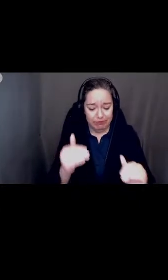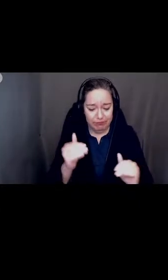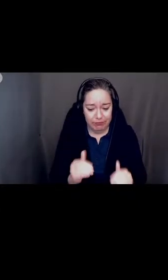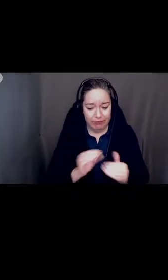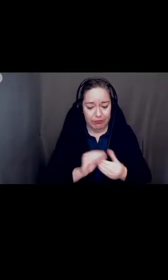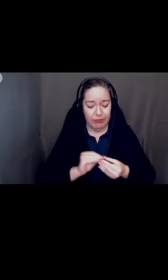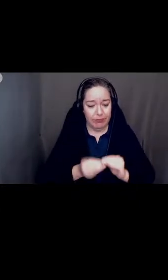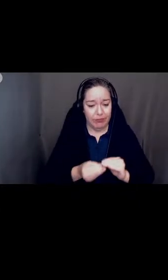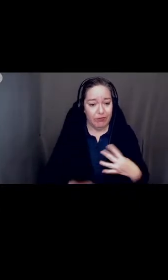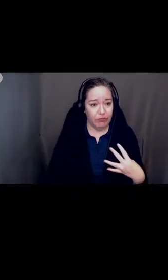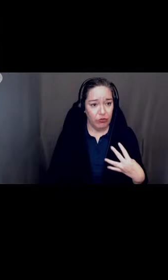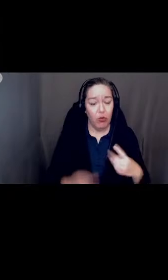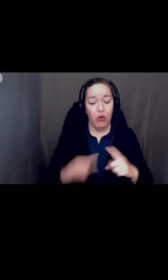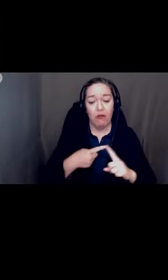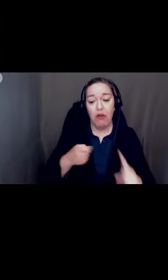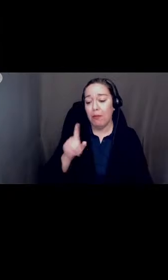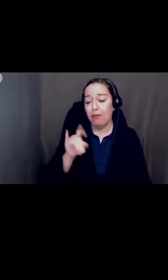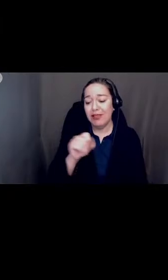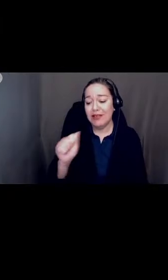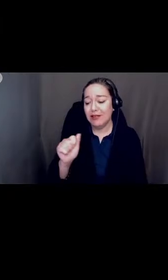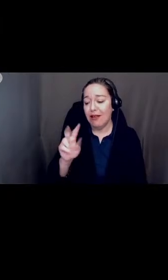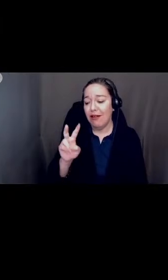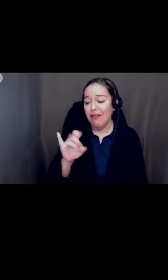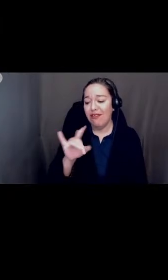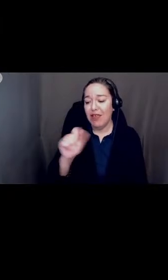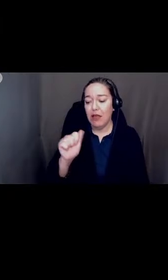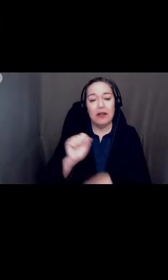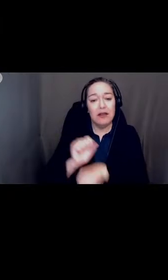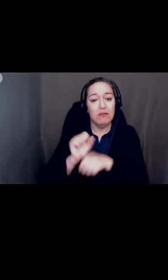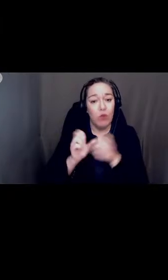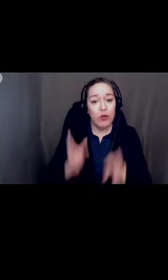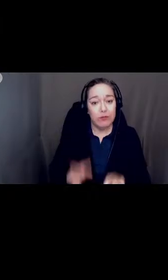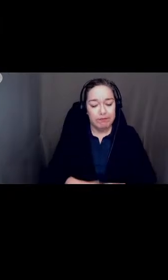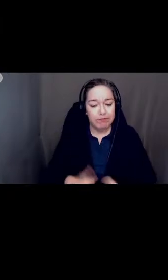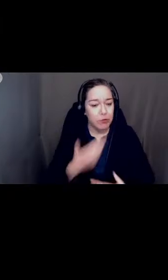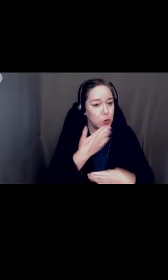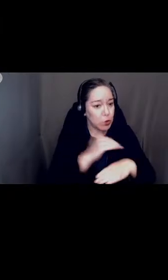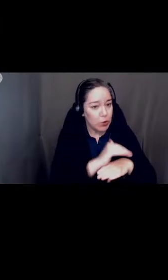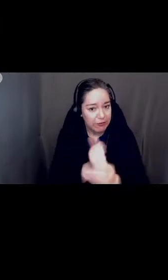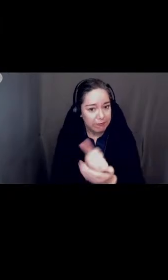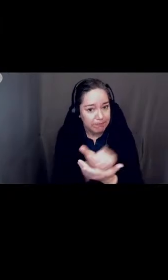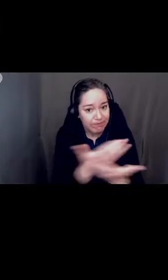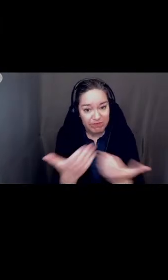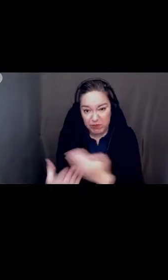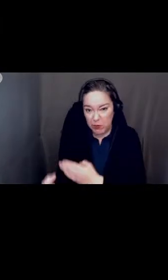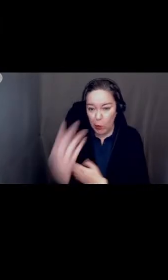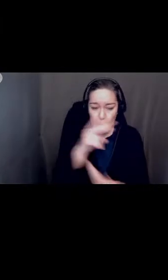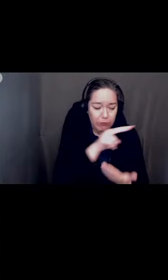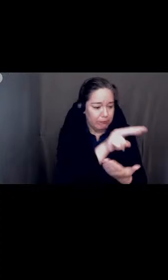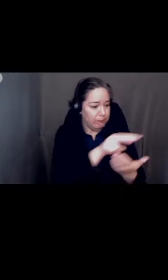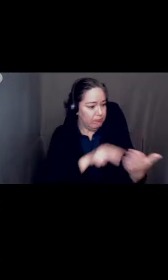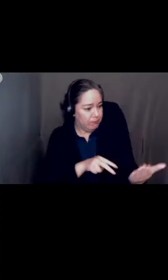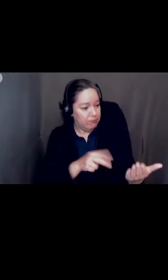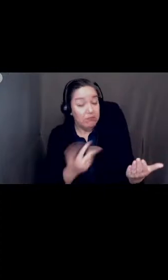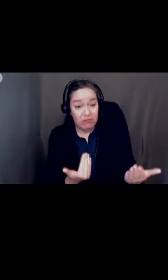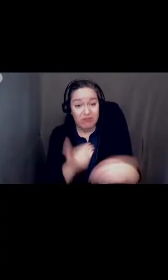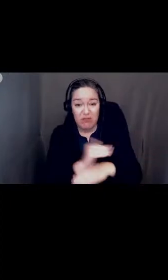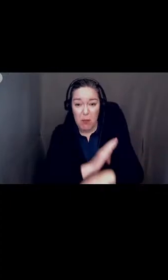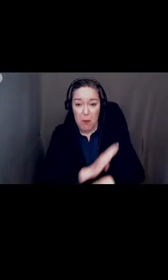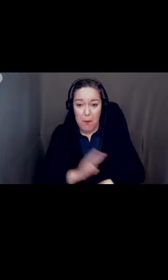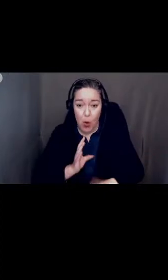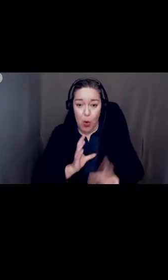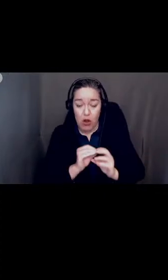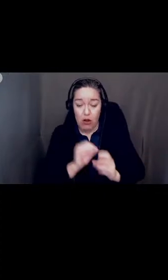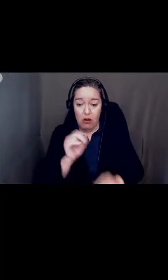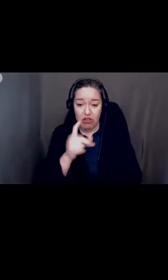lisa via employee good evening everyone this morning as i read the agenda for tonight's board meeting i see that you